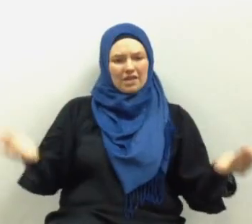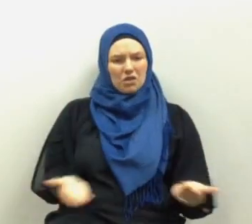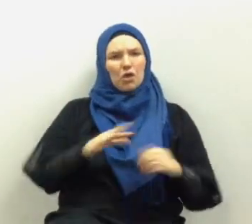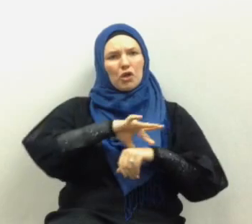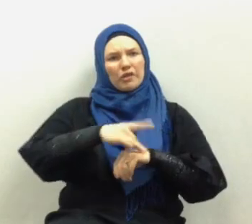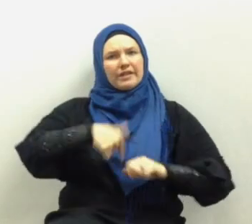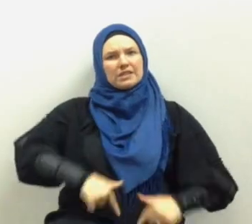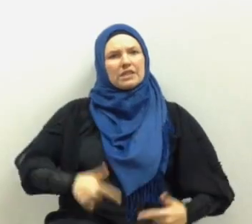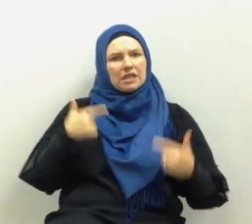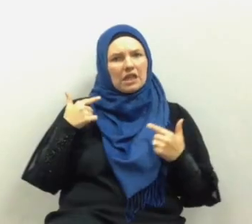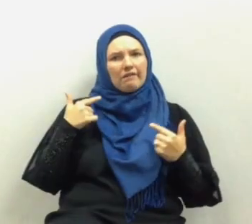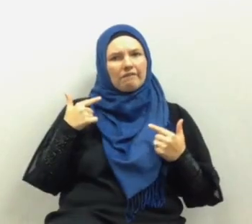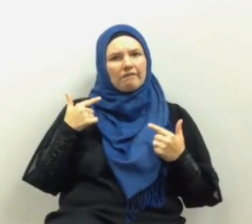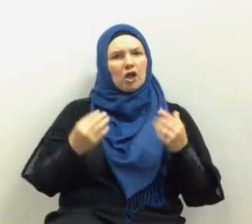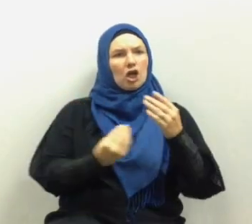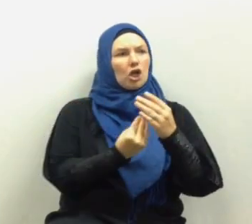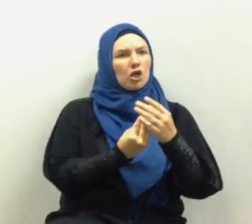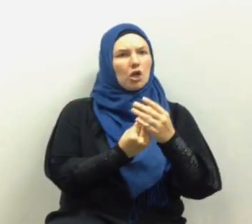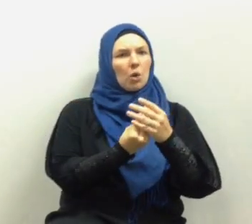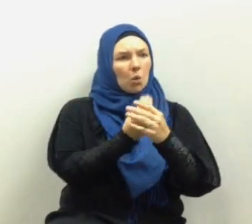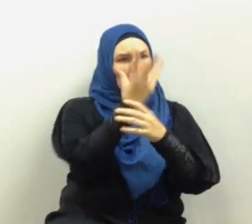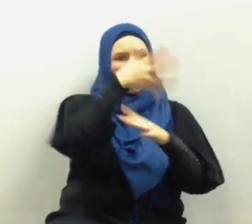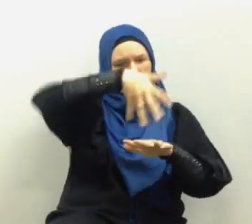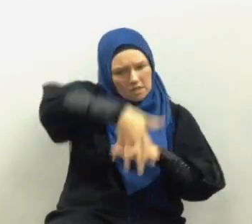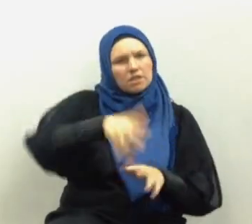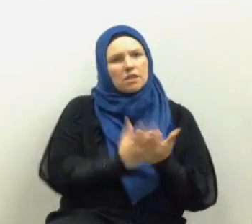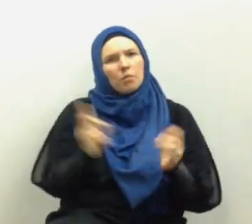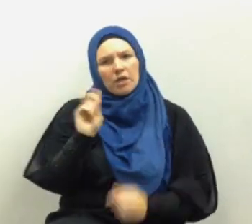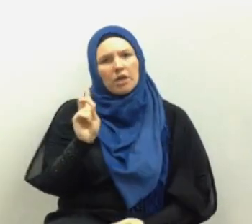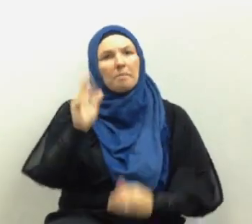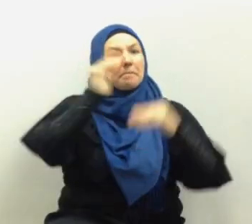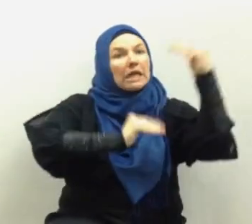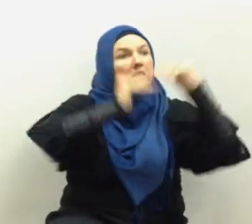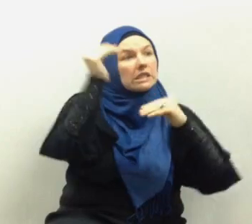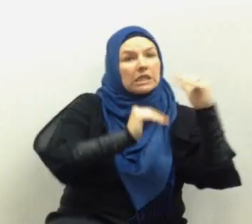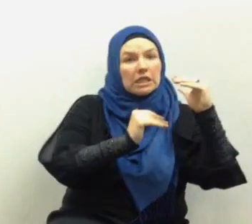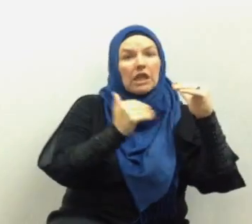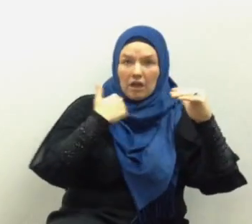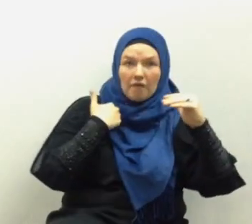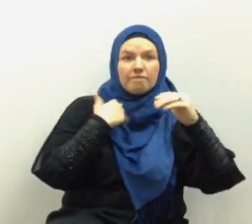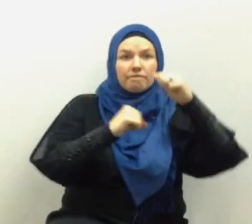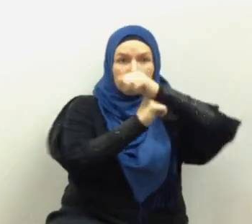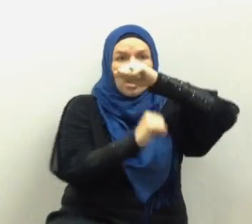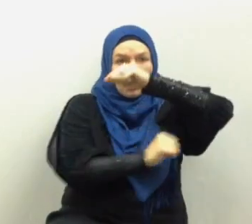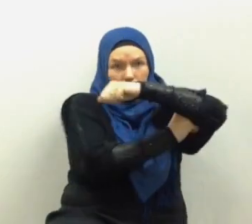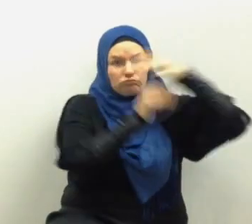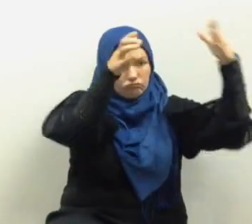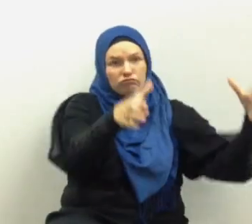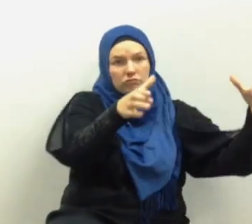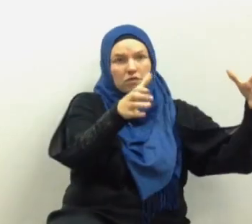in this life that doesn't grow rooted somewhere buildings it has